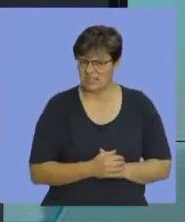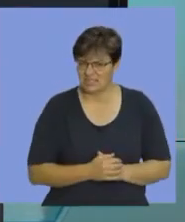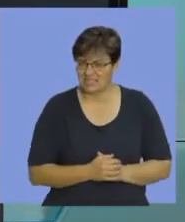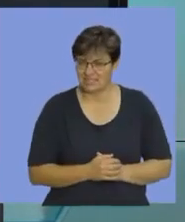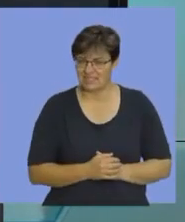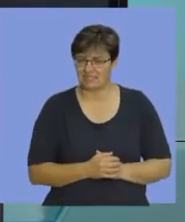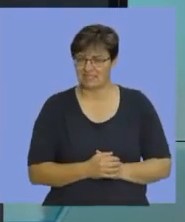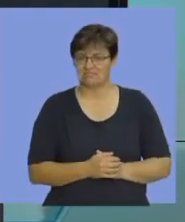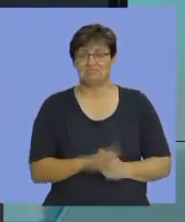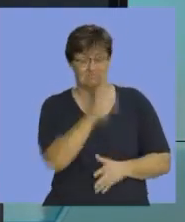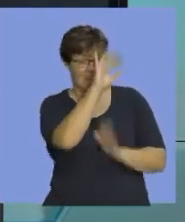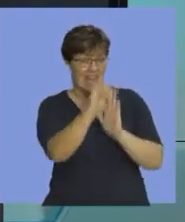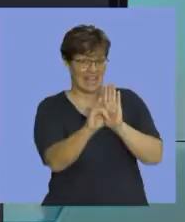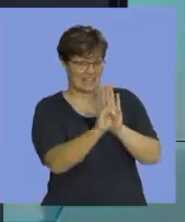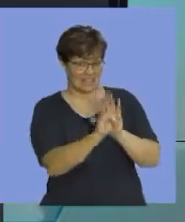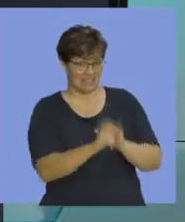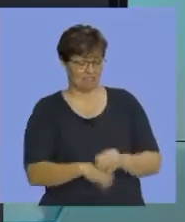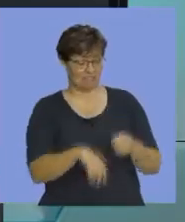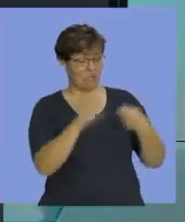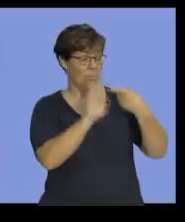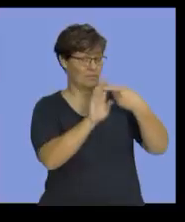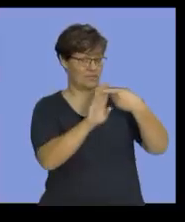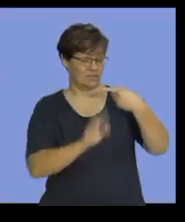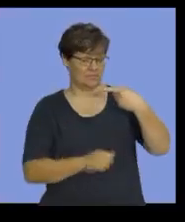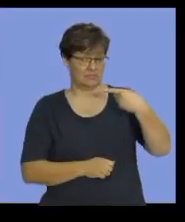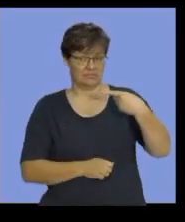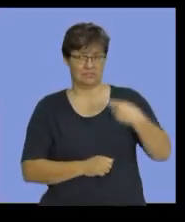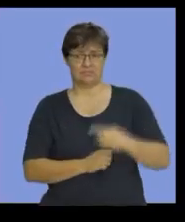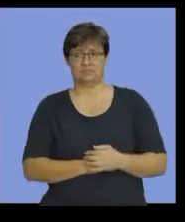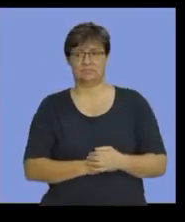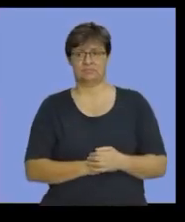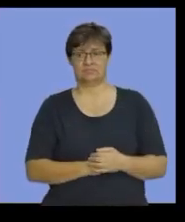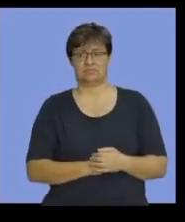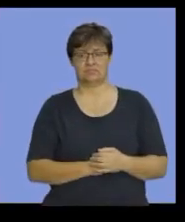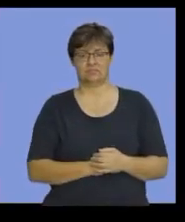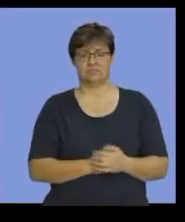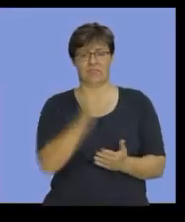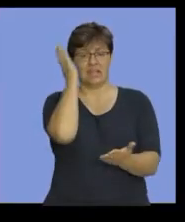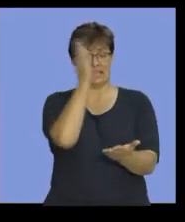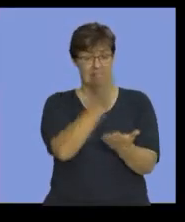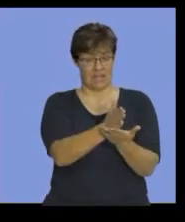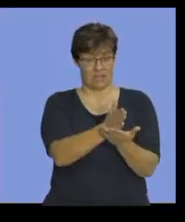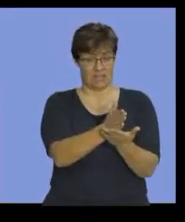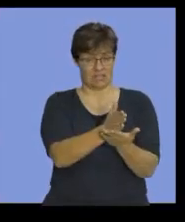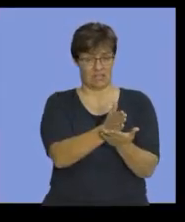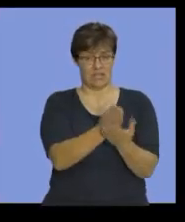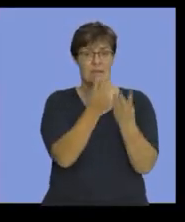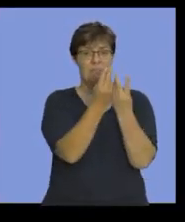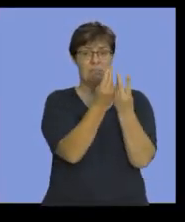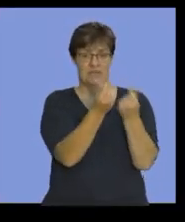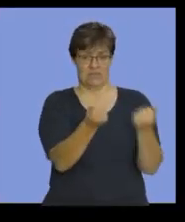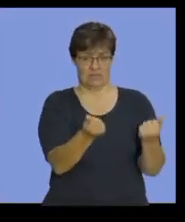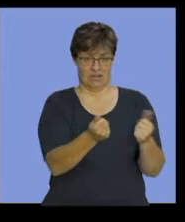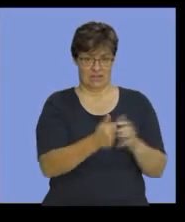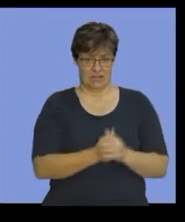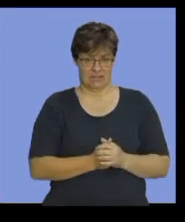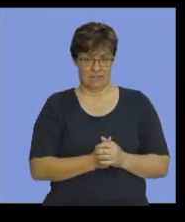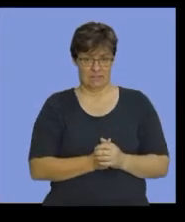are they? Let's identify them. Number one, direct material